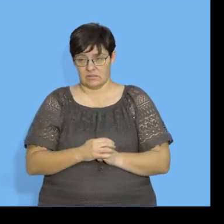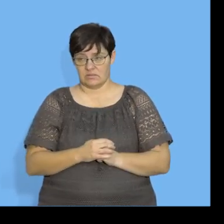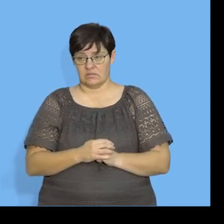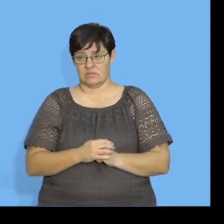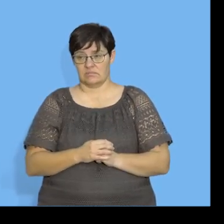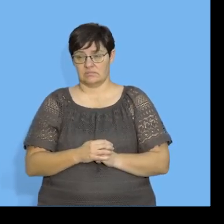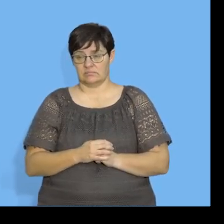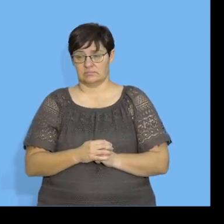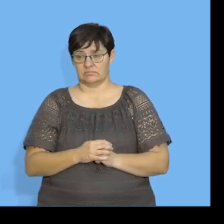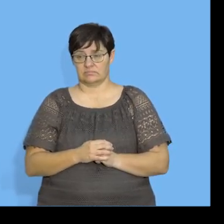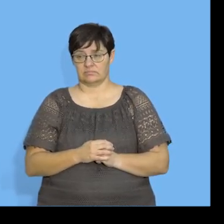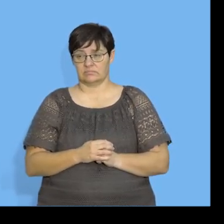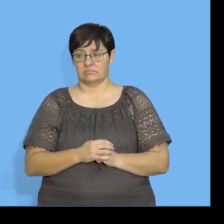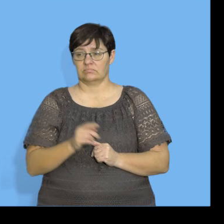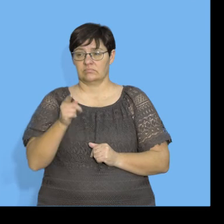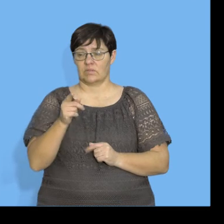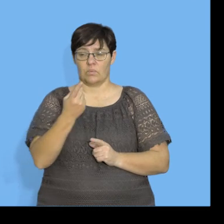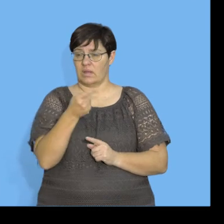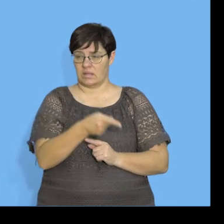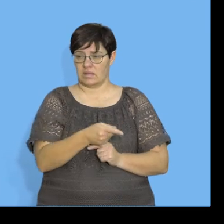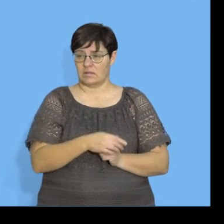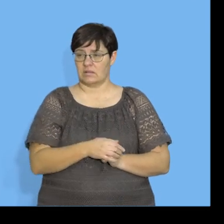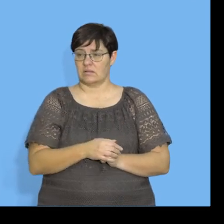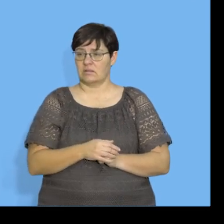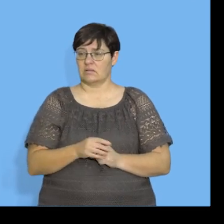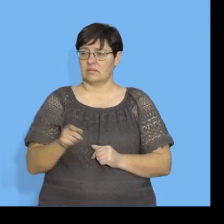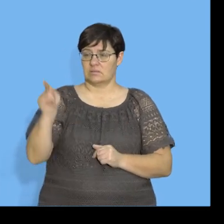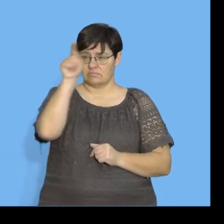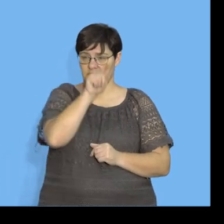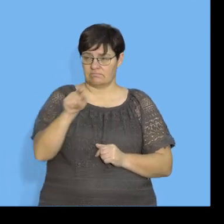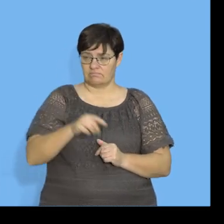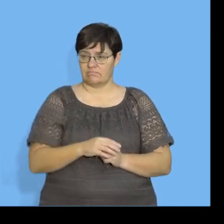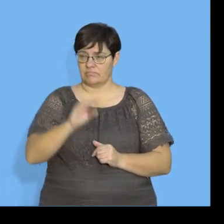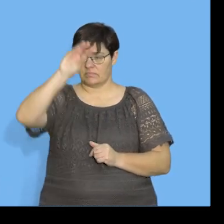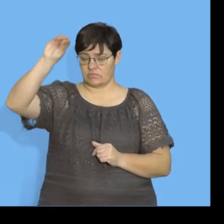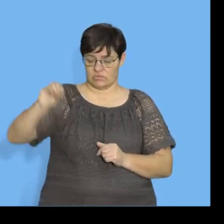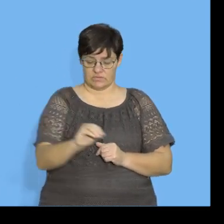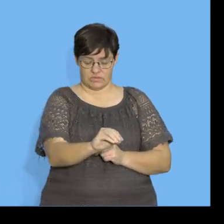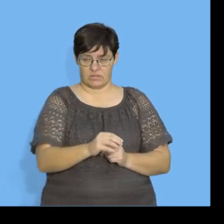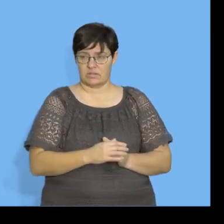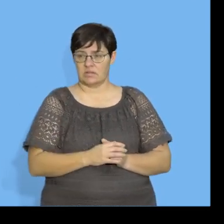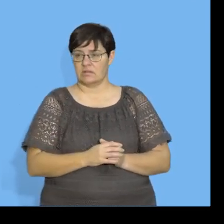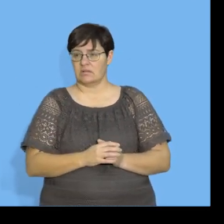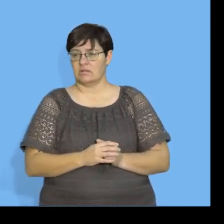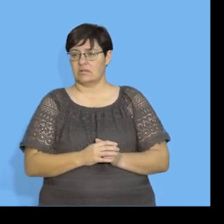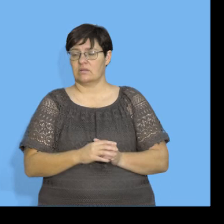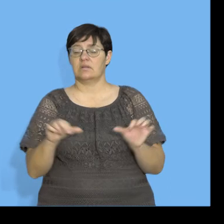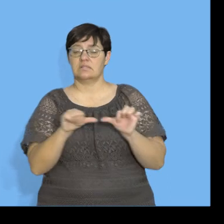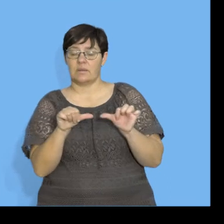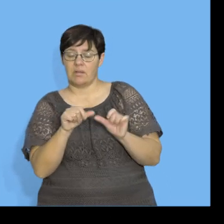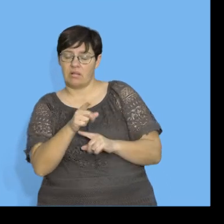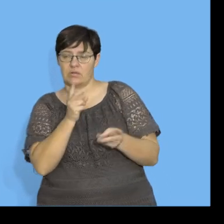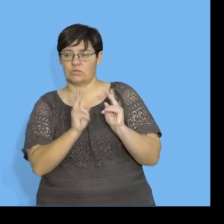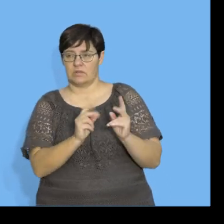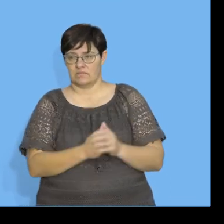okay? We know this, which is, where is this? There. We'll transfer that. And the